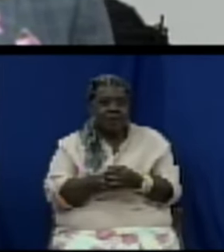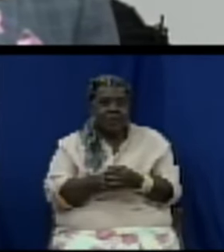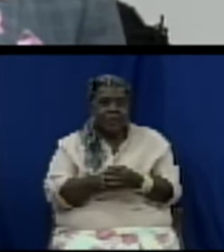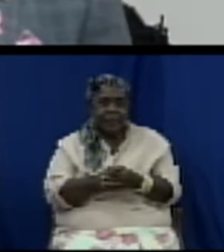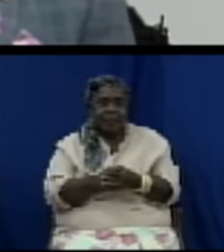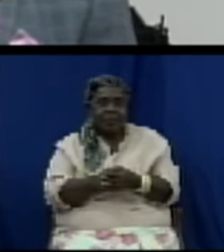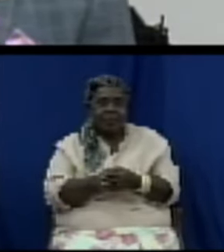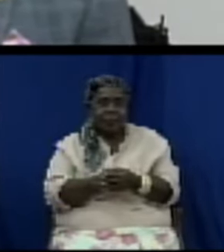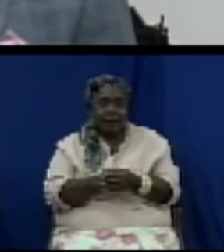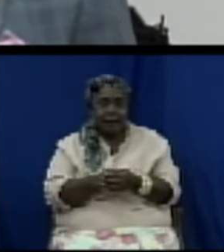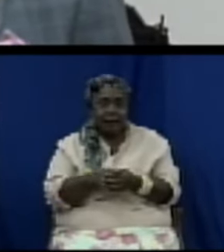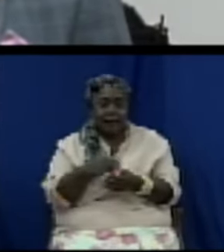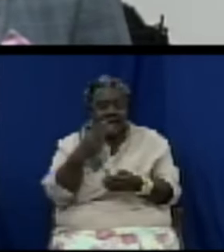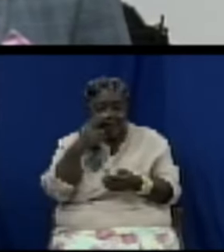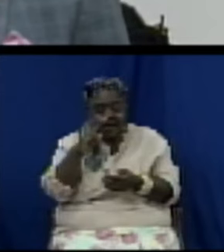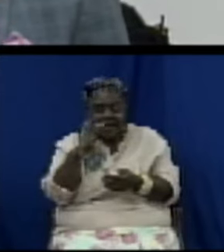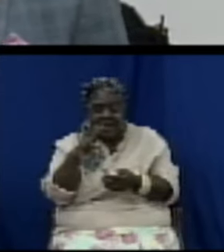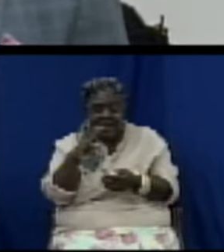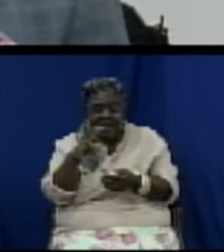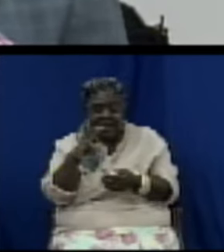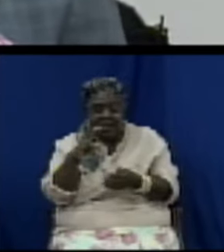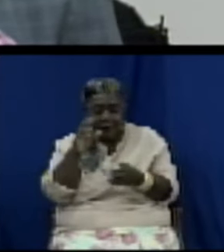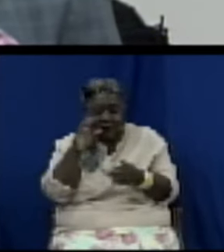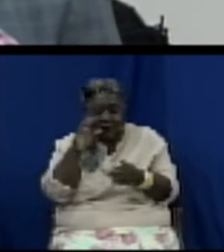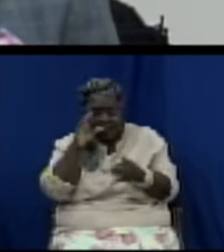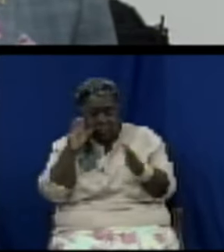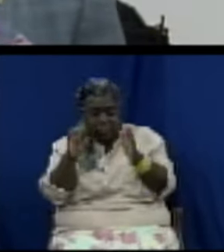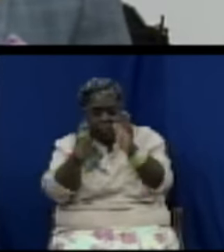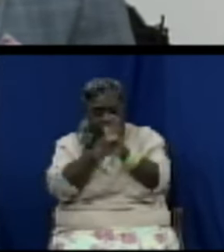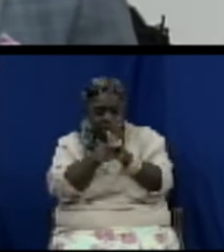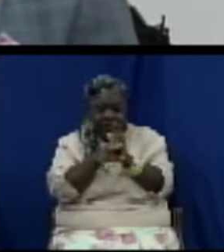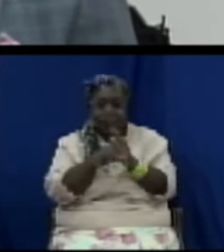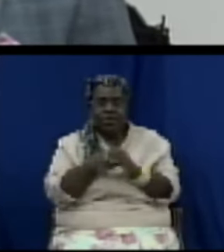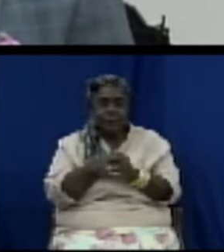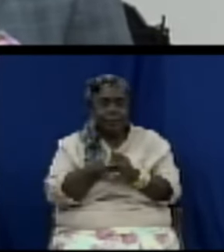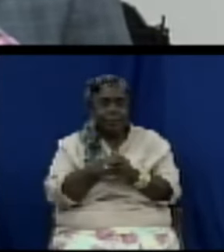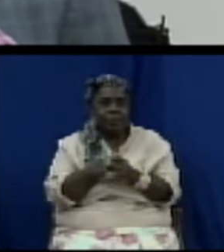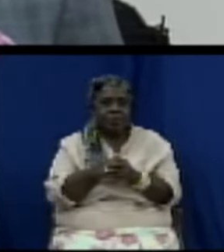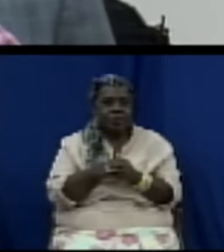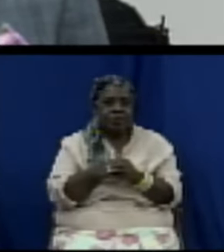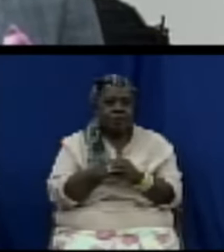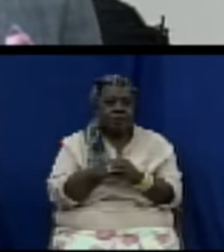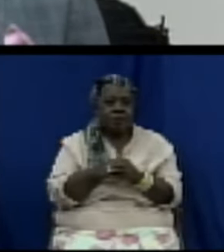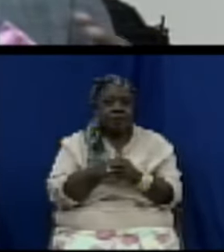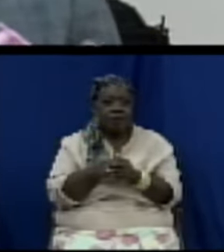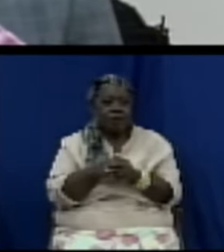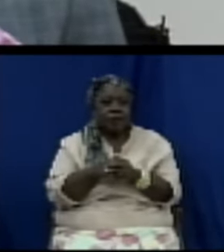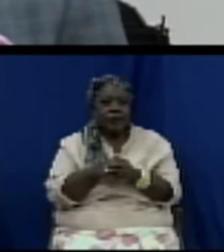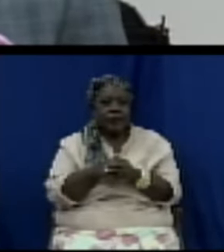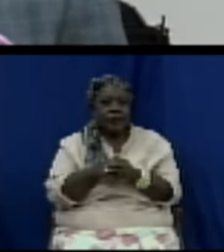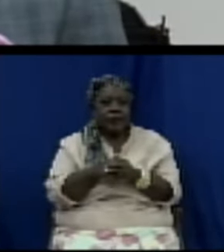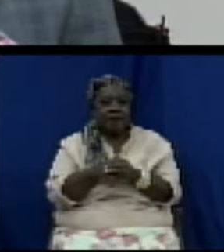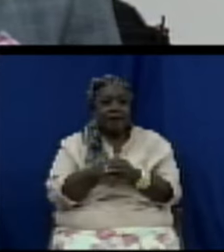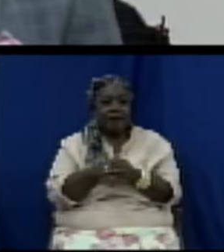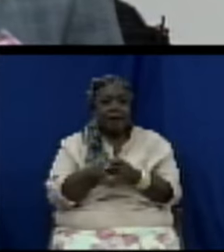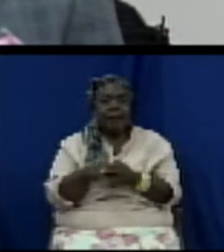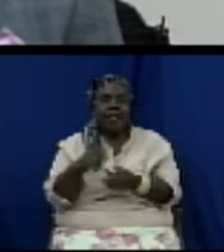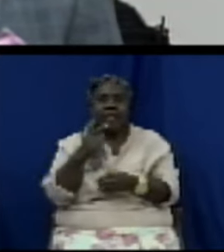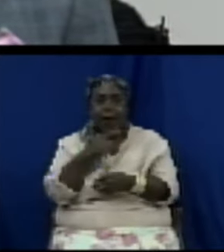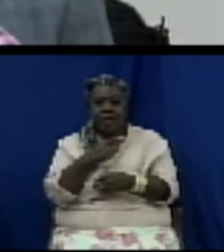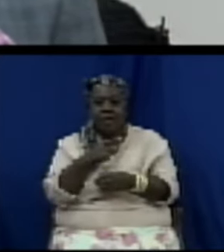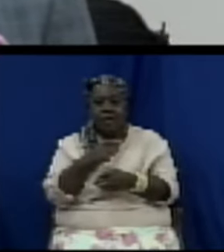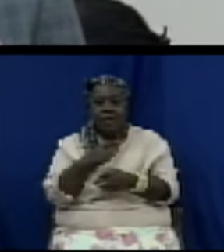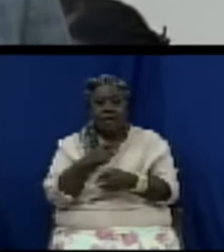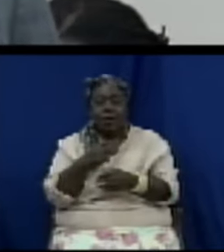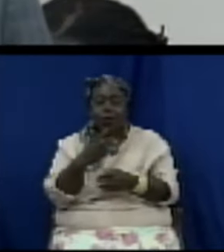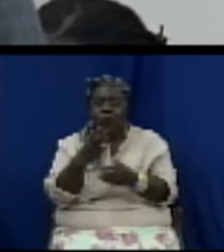critical cases and be able to intervene with the necessary treatment. To that end, I want to say, Madam Speaker, the